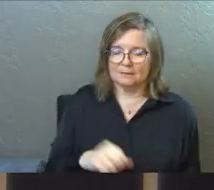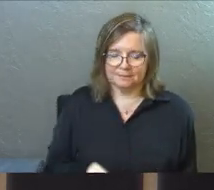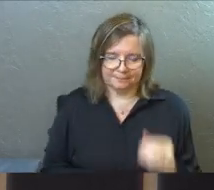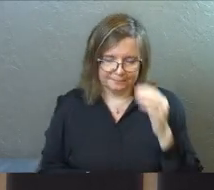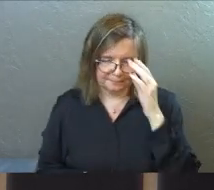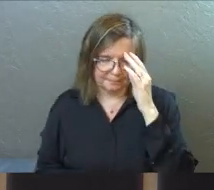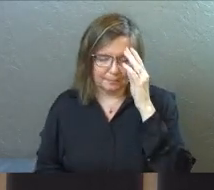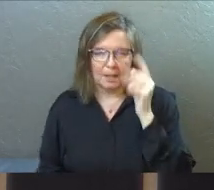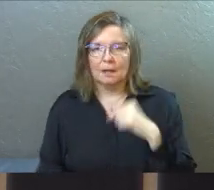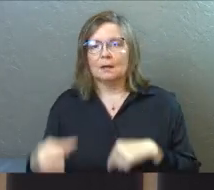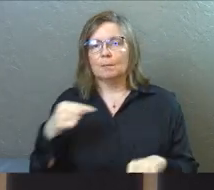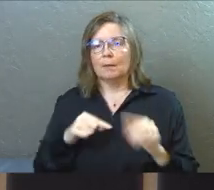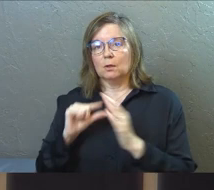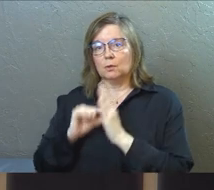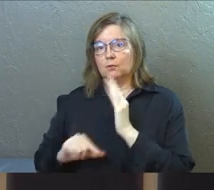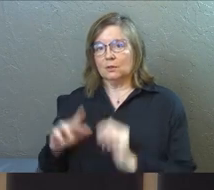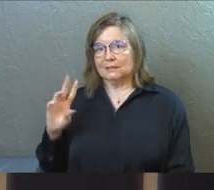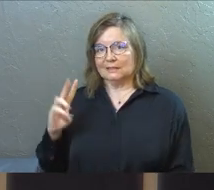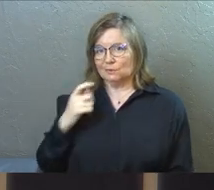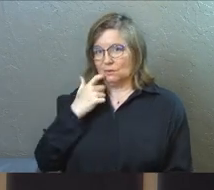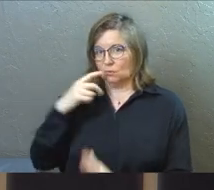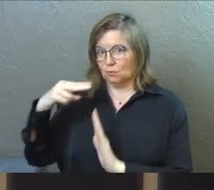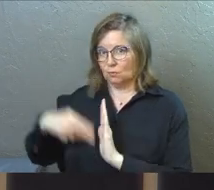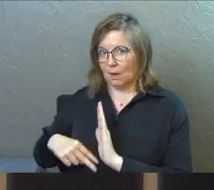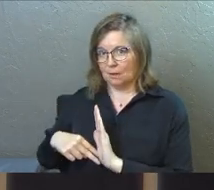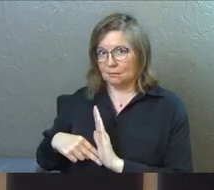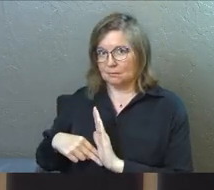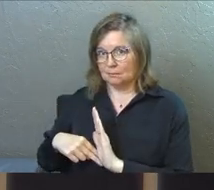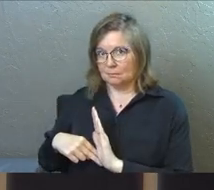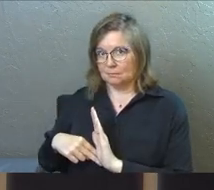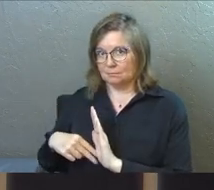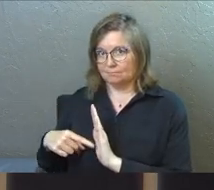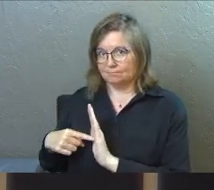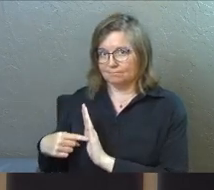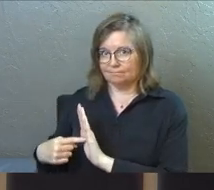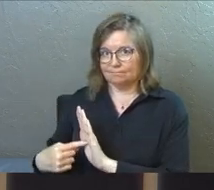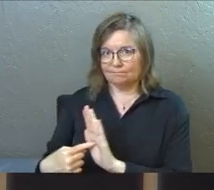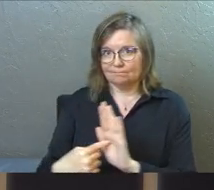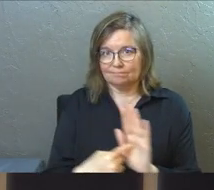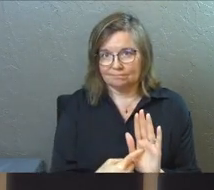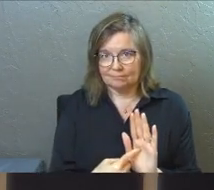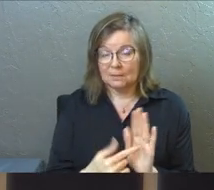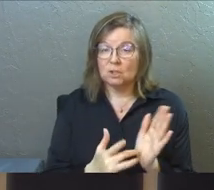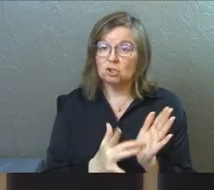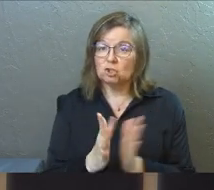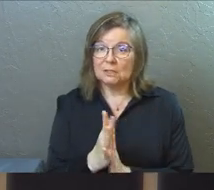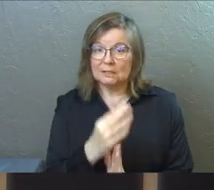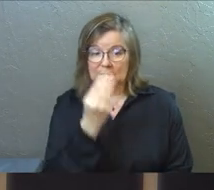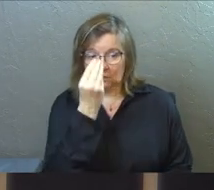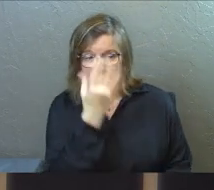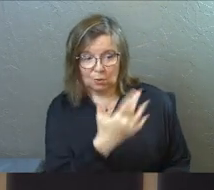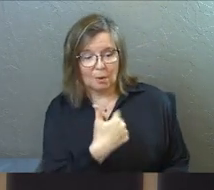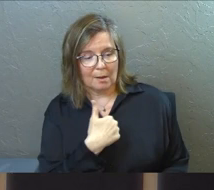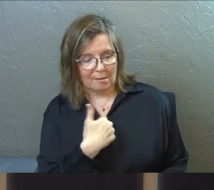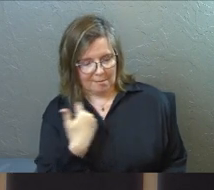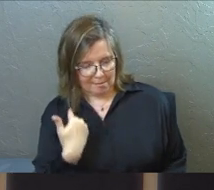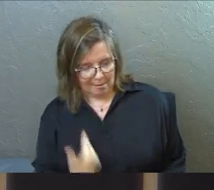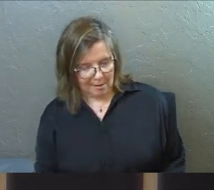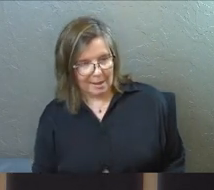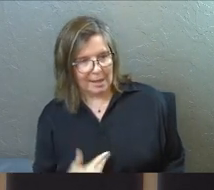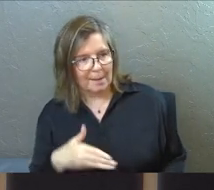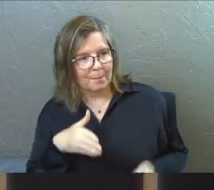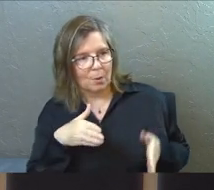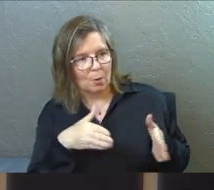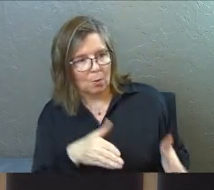back to that verse six that we just read there. And we're going to pull that into greater focus. Jesus told him, I am the way,